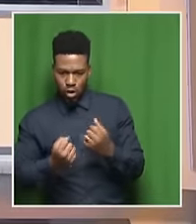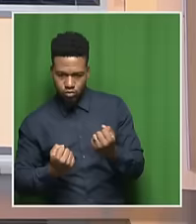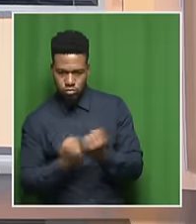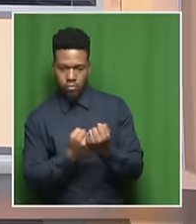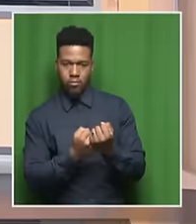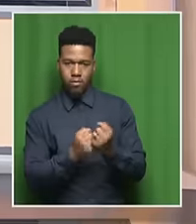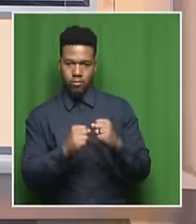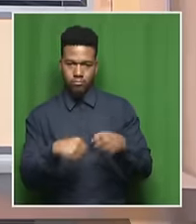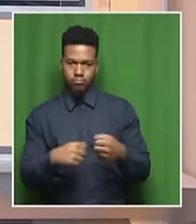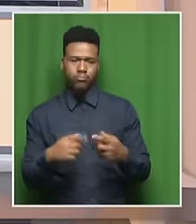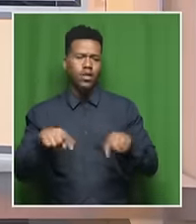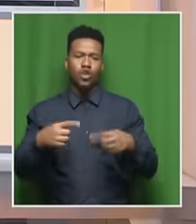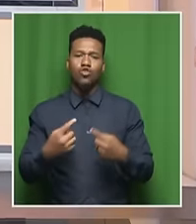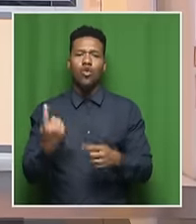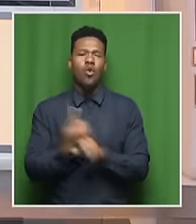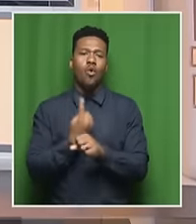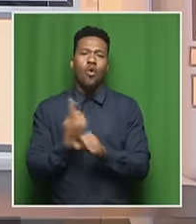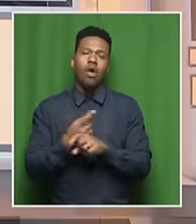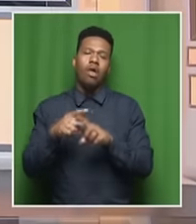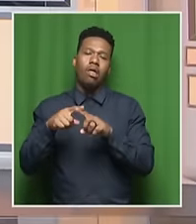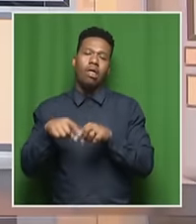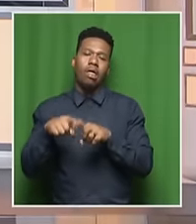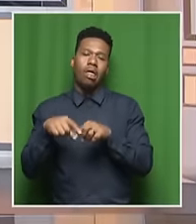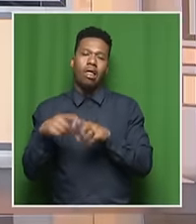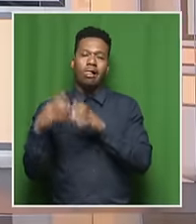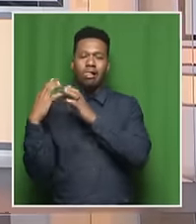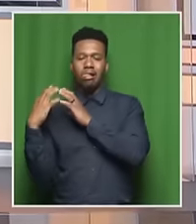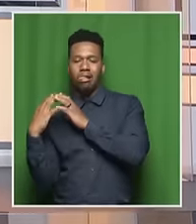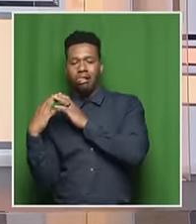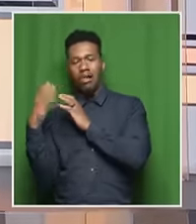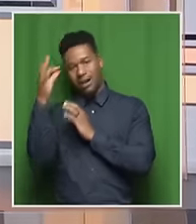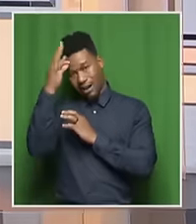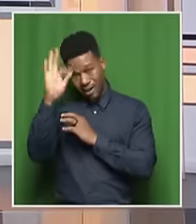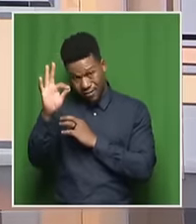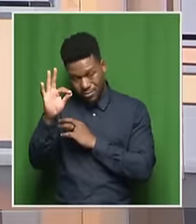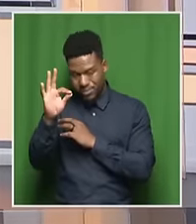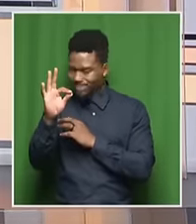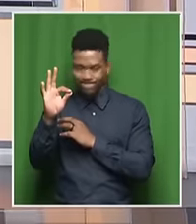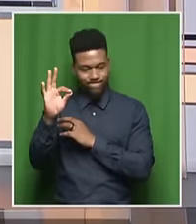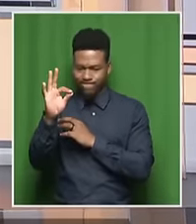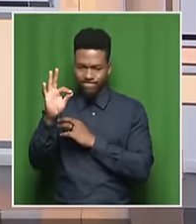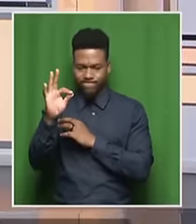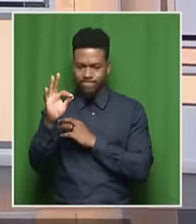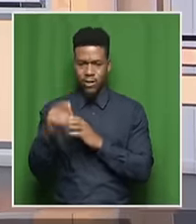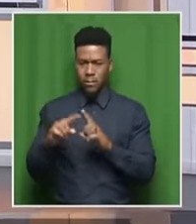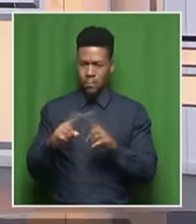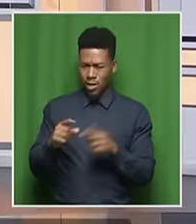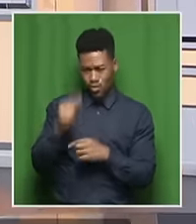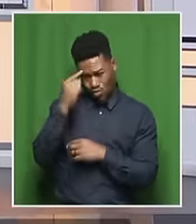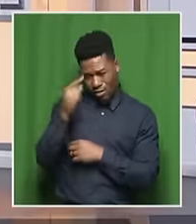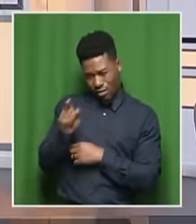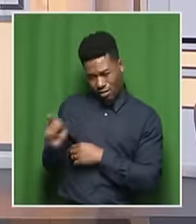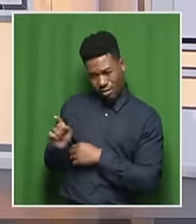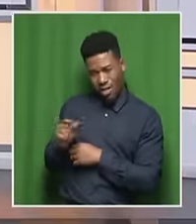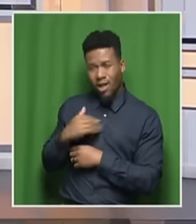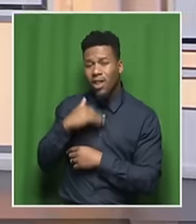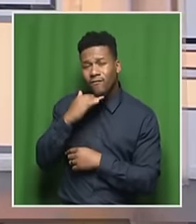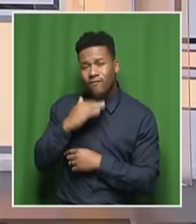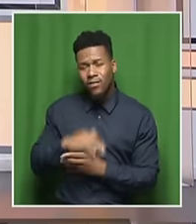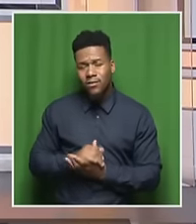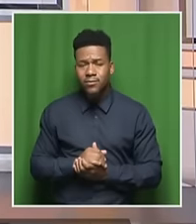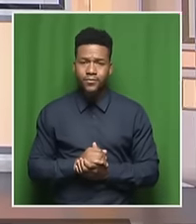be reliant entirely on government, which we've realized that we can't. But, you know, is this enough? What more do we need?